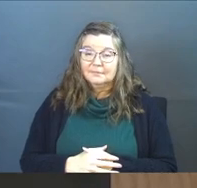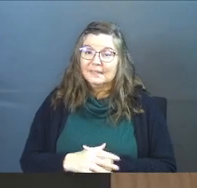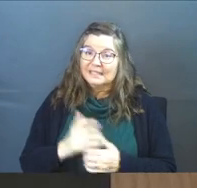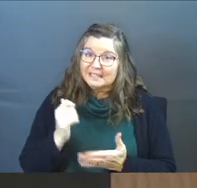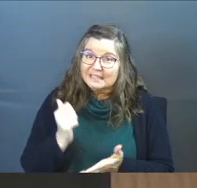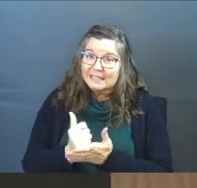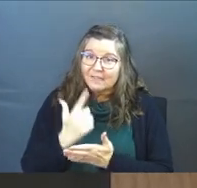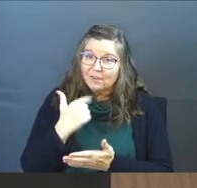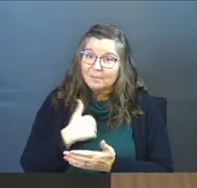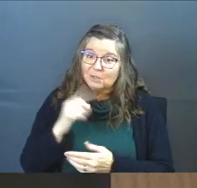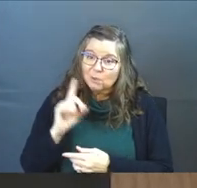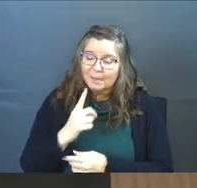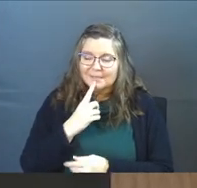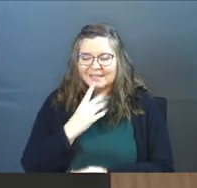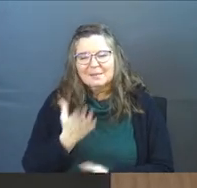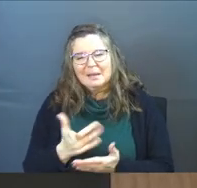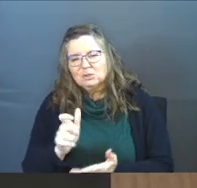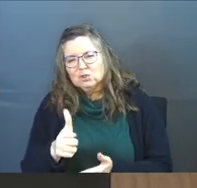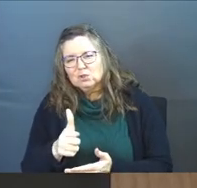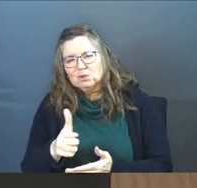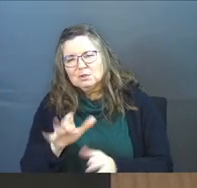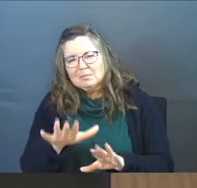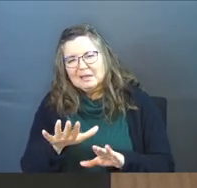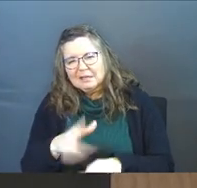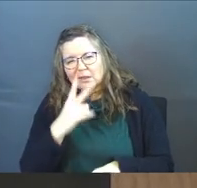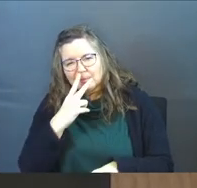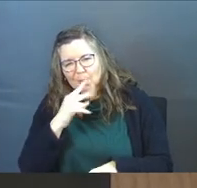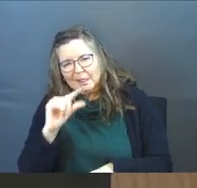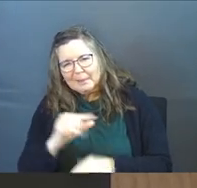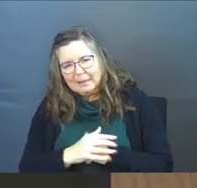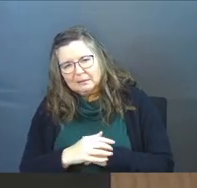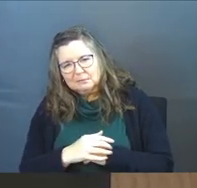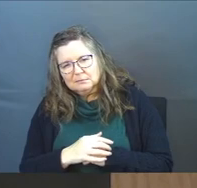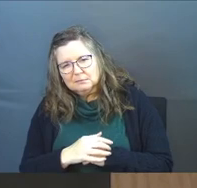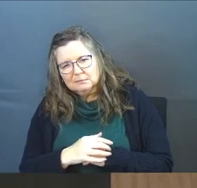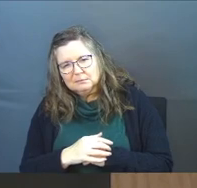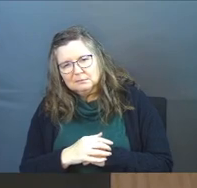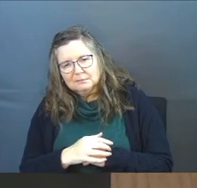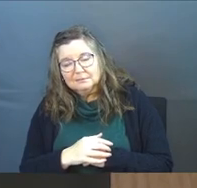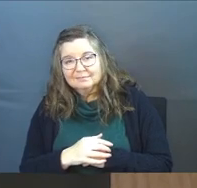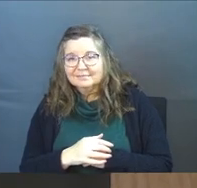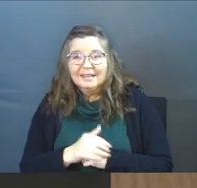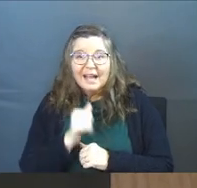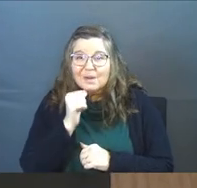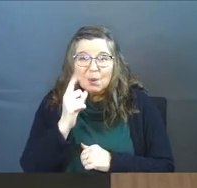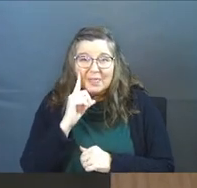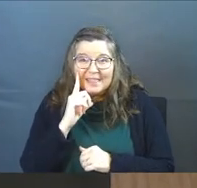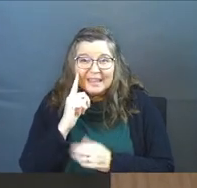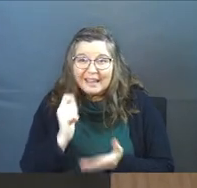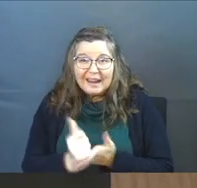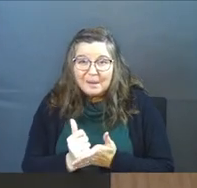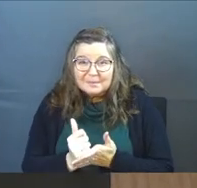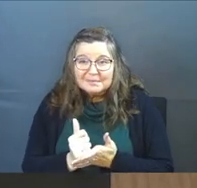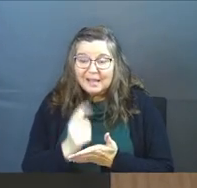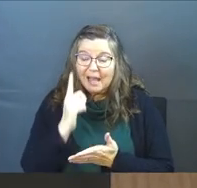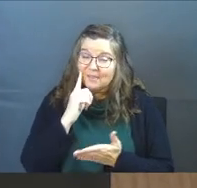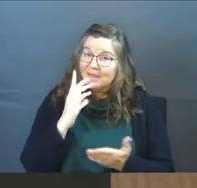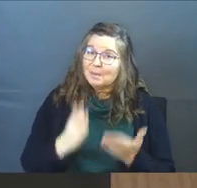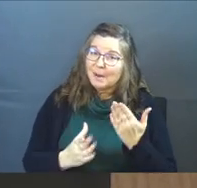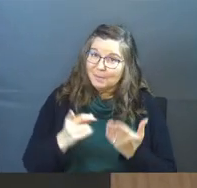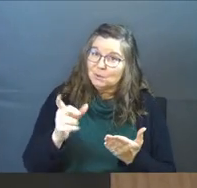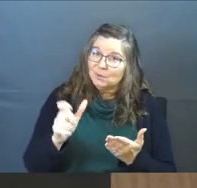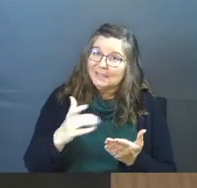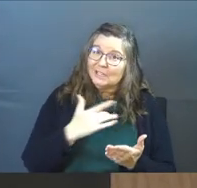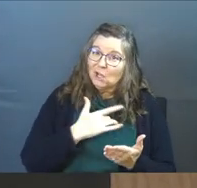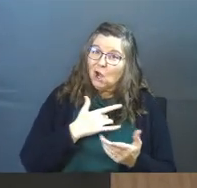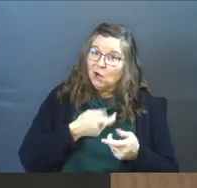Does it help for me to come in and say, maybe you should back down off the smoking a little bit? I don't think it does. I think probably